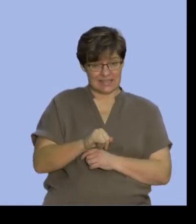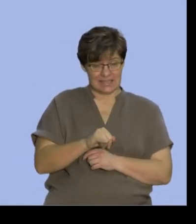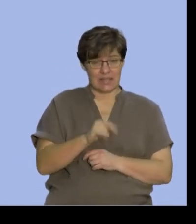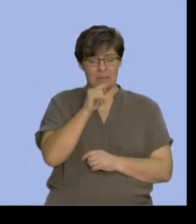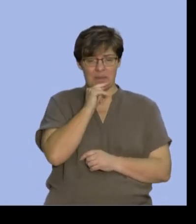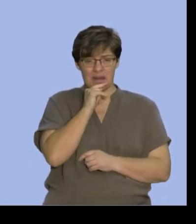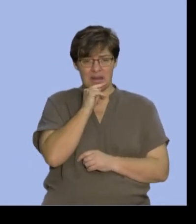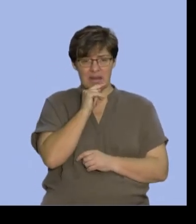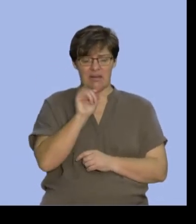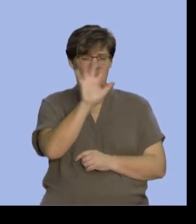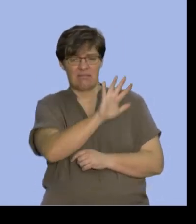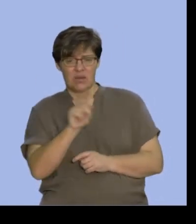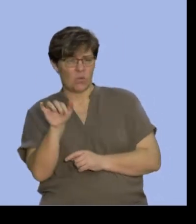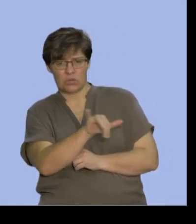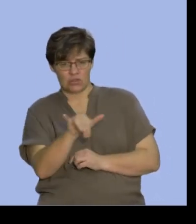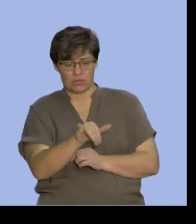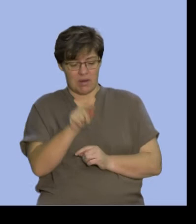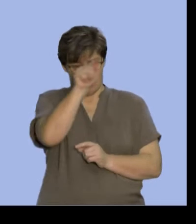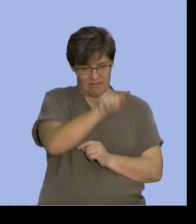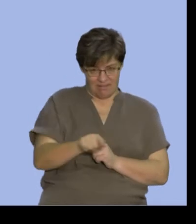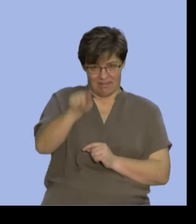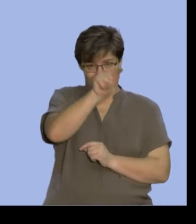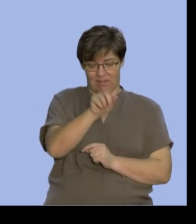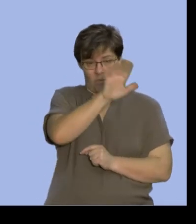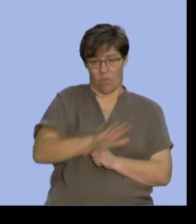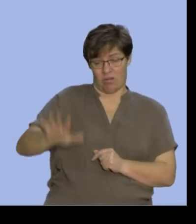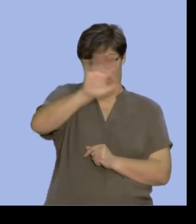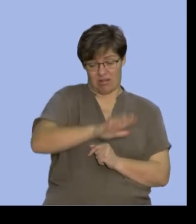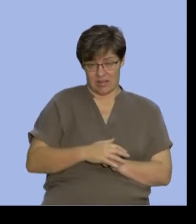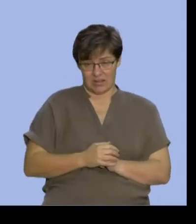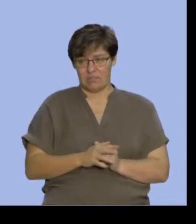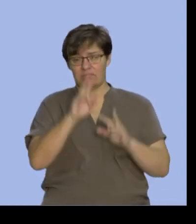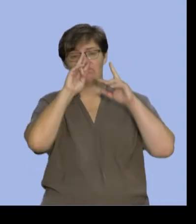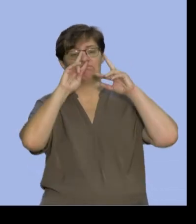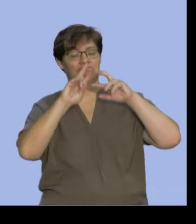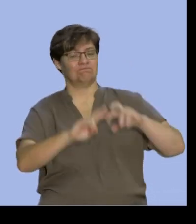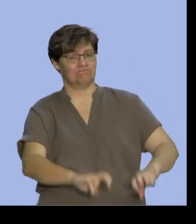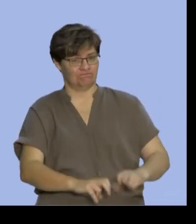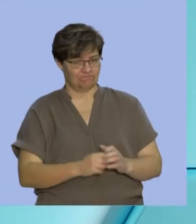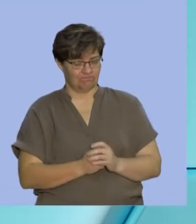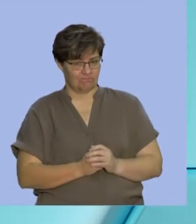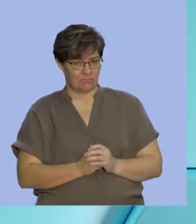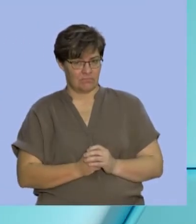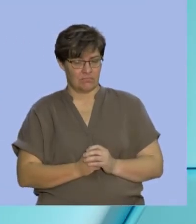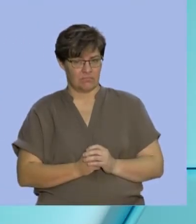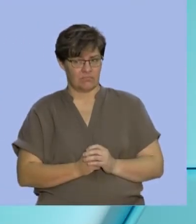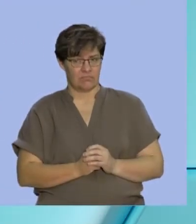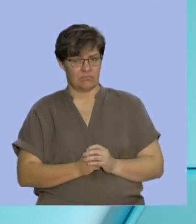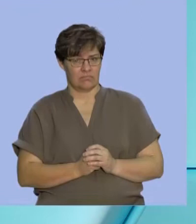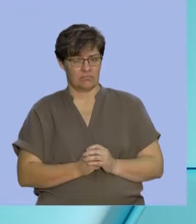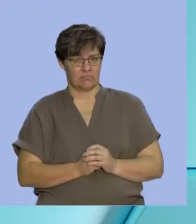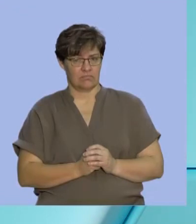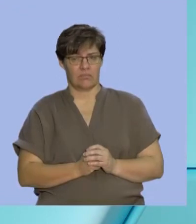area as represented there. And so, we're going to do some investigations to look at establishing